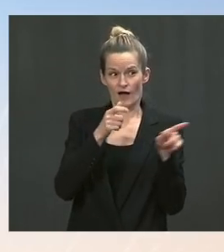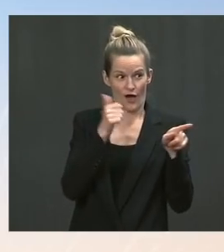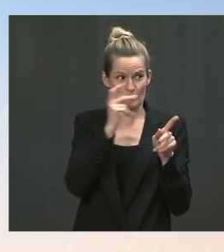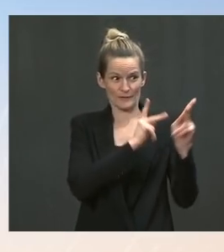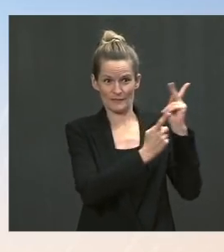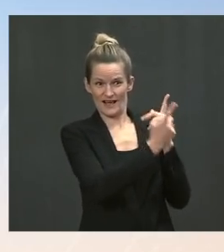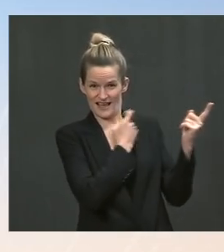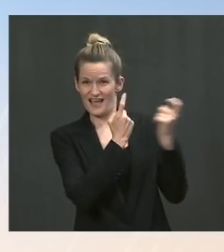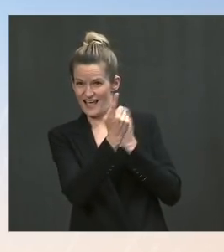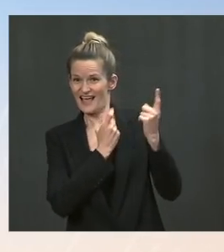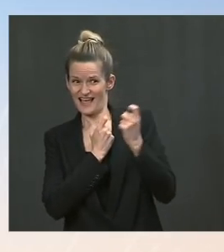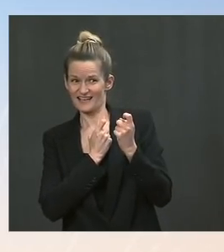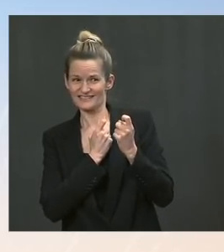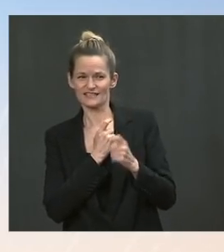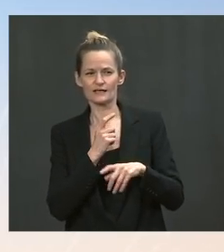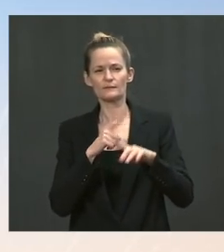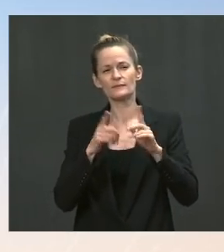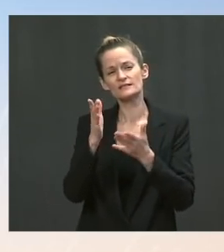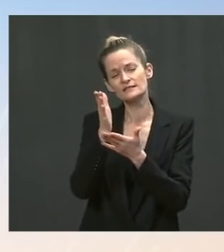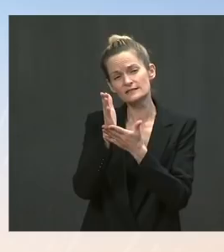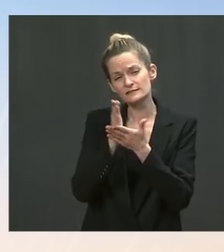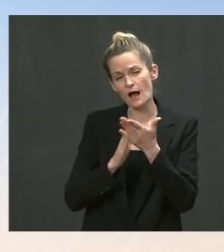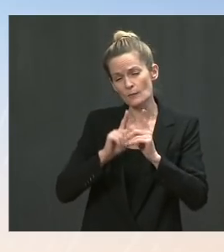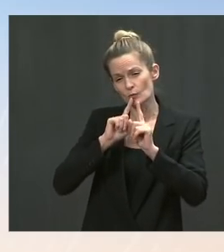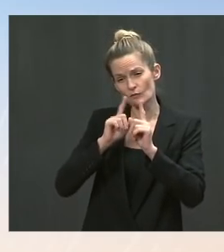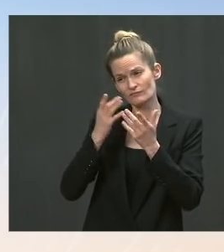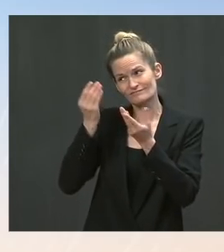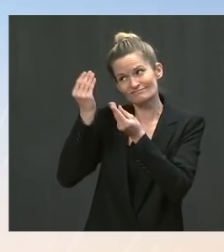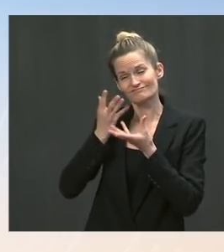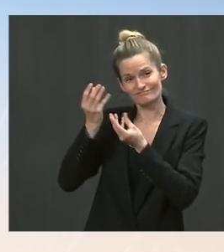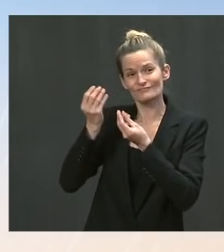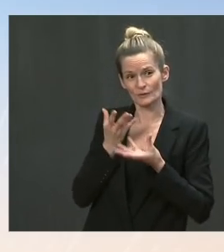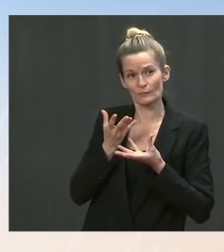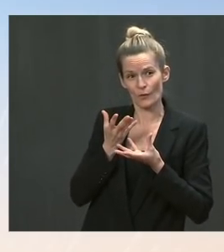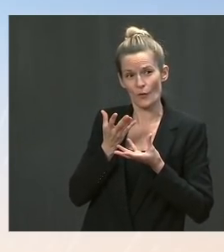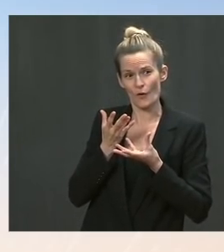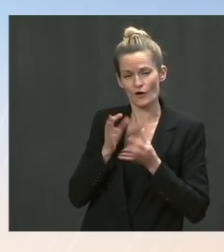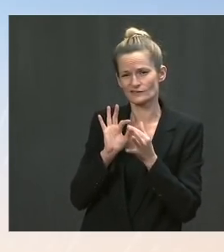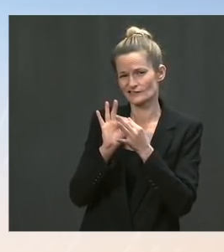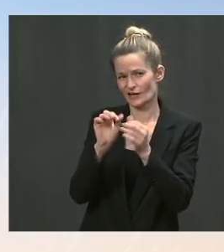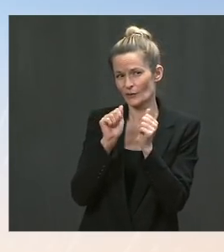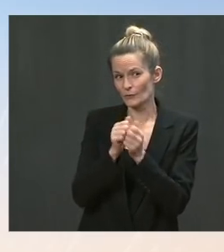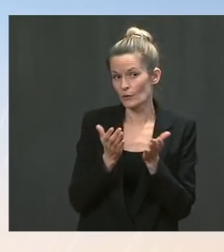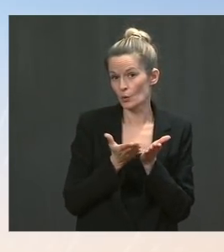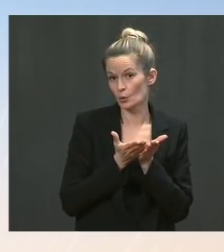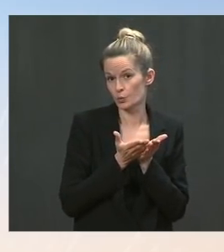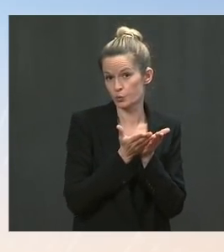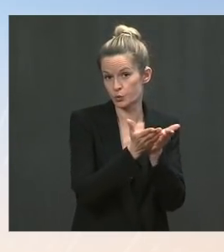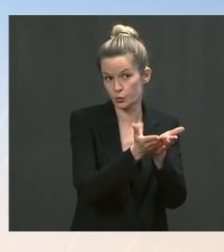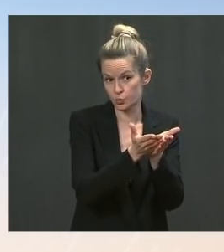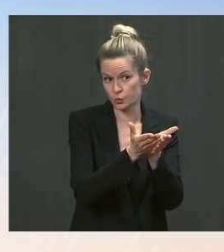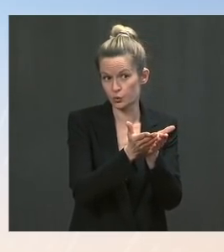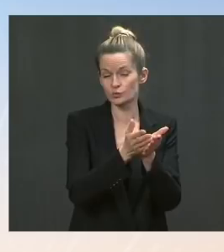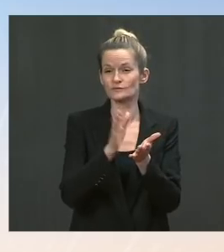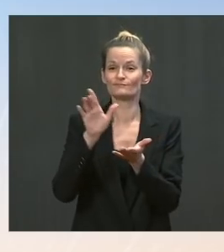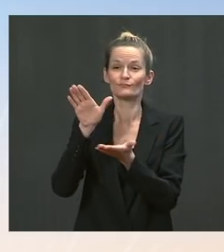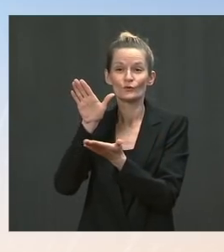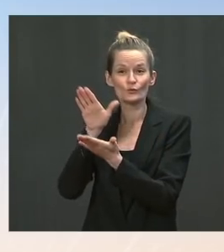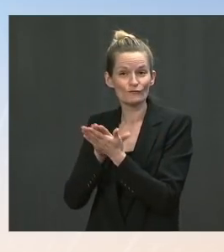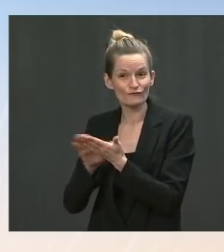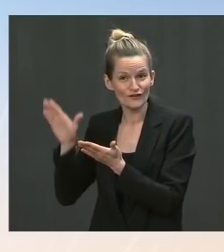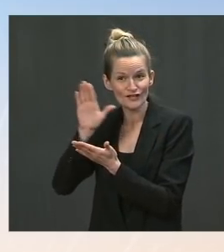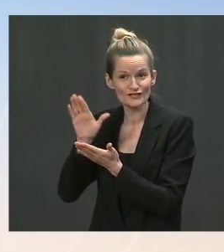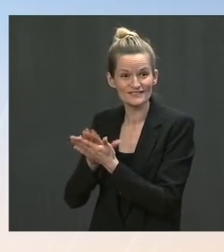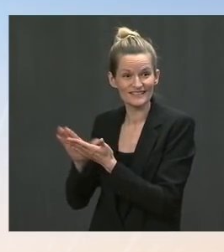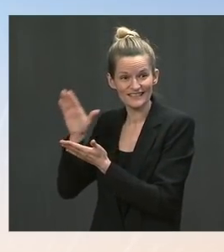there has been some reporting around discussions about around cruises in universities, and that would not be accurate. The And just from a